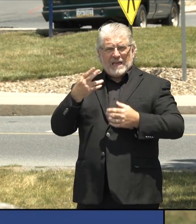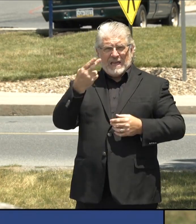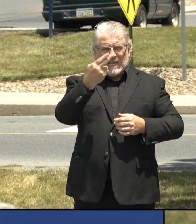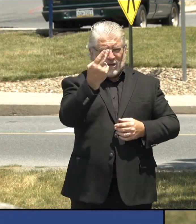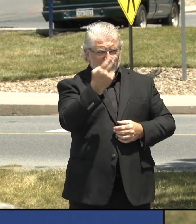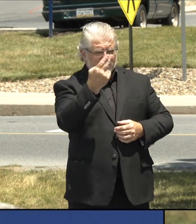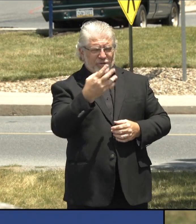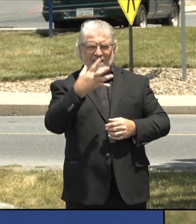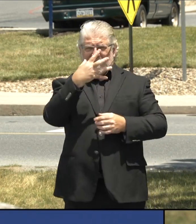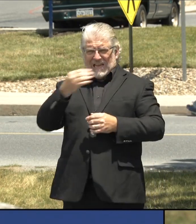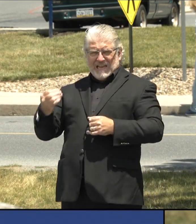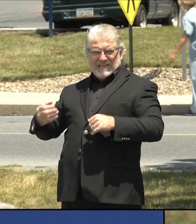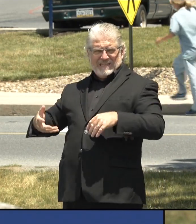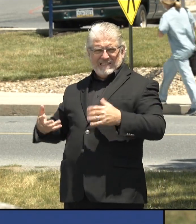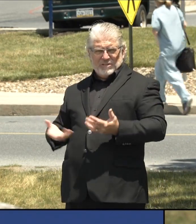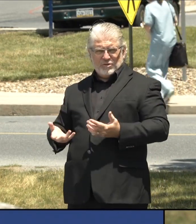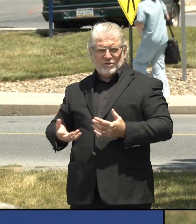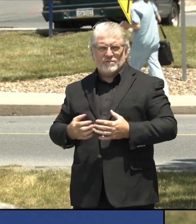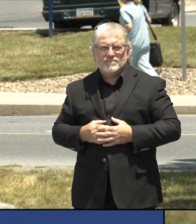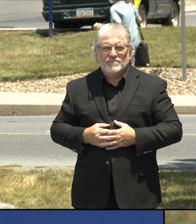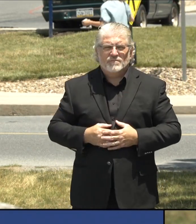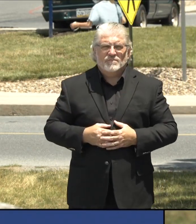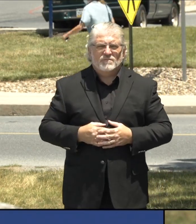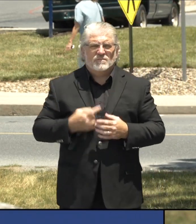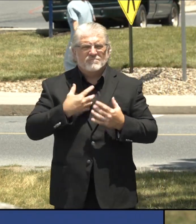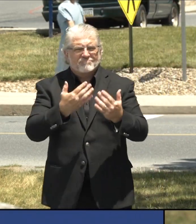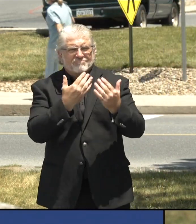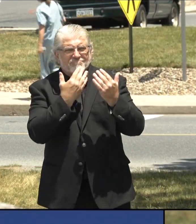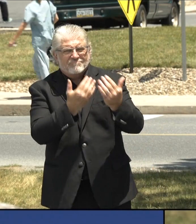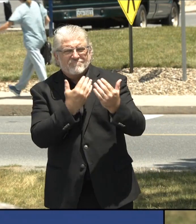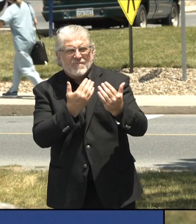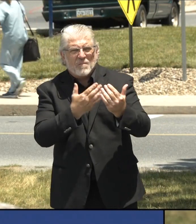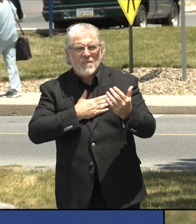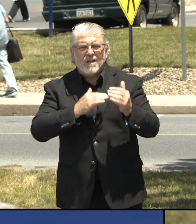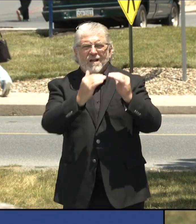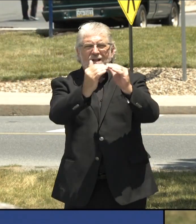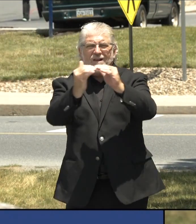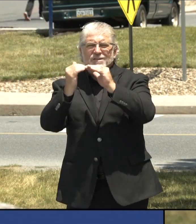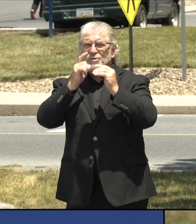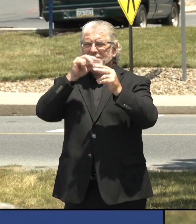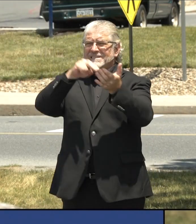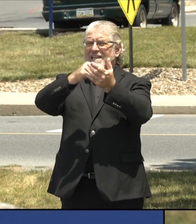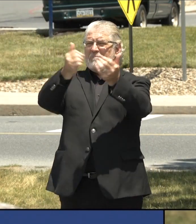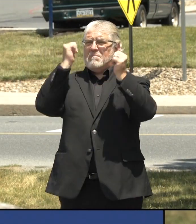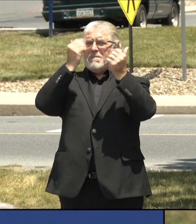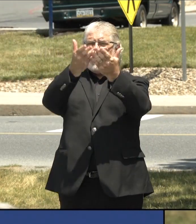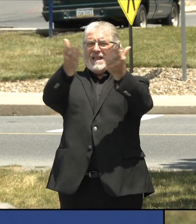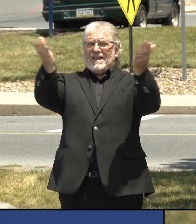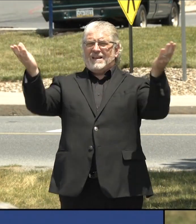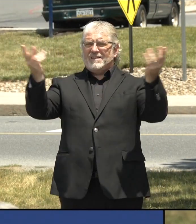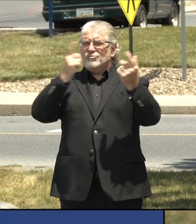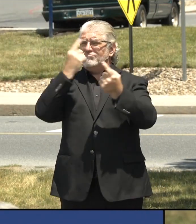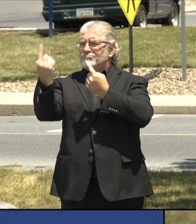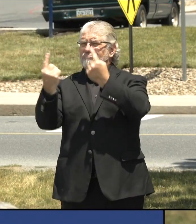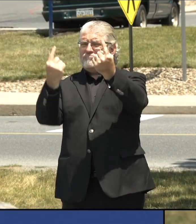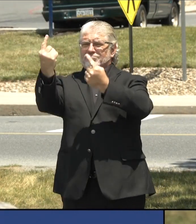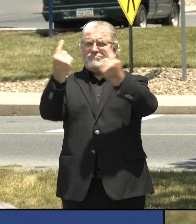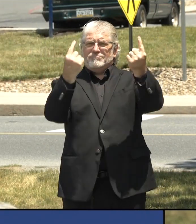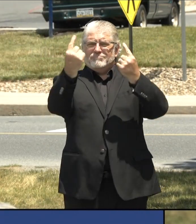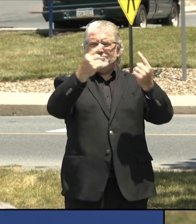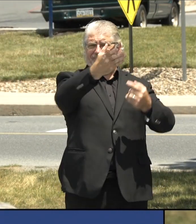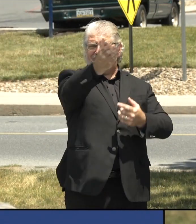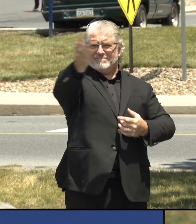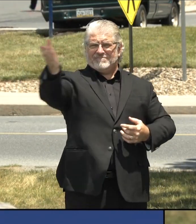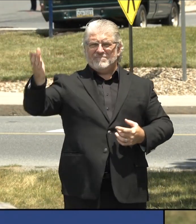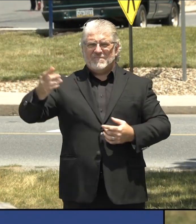also to thank my colleagues that are standing in the back doing some great social distancing and just being representative of the true